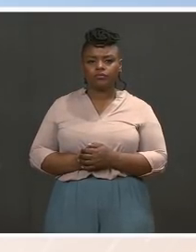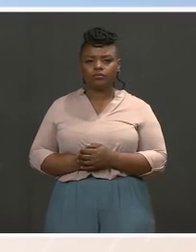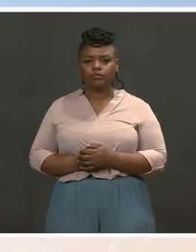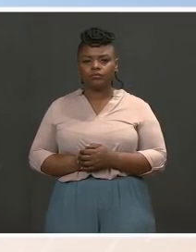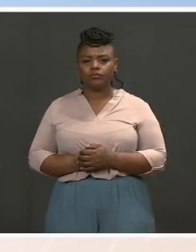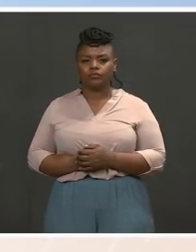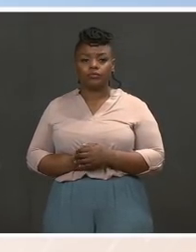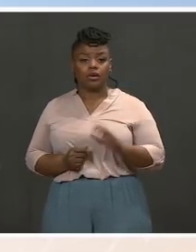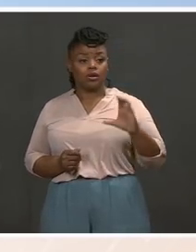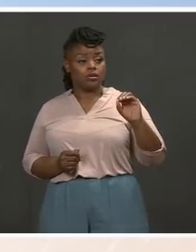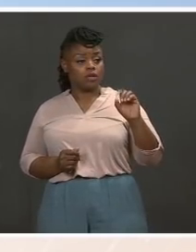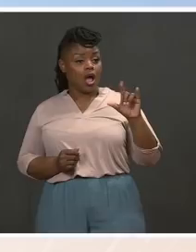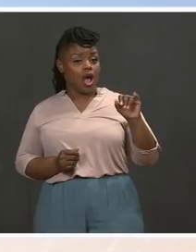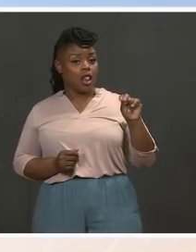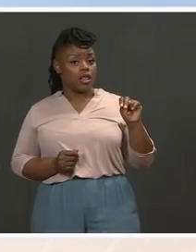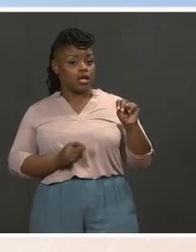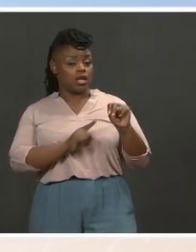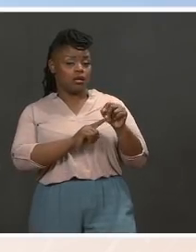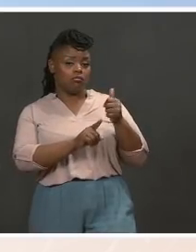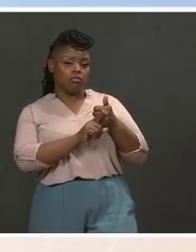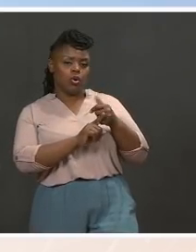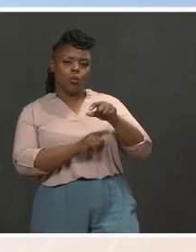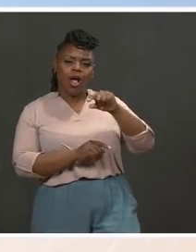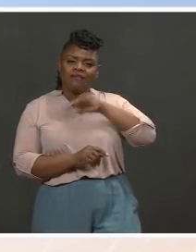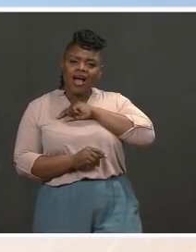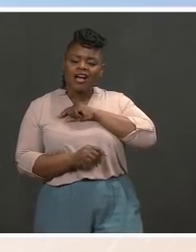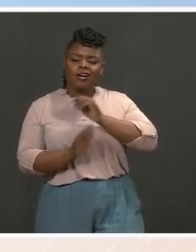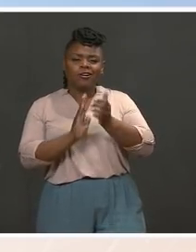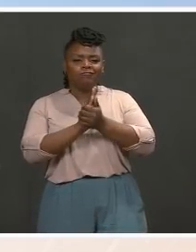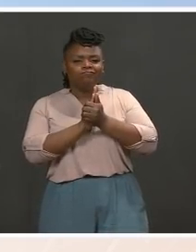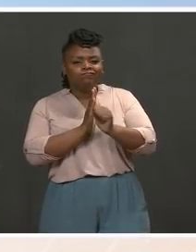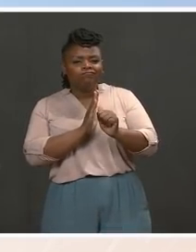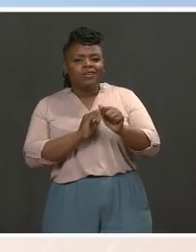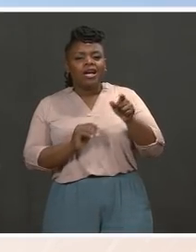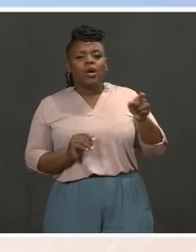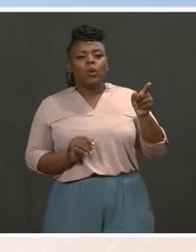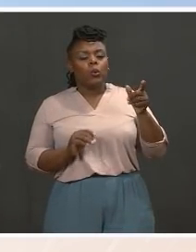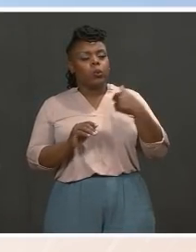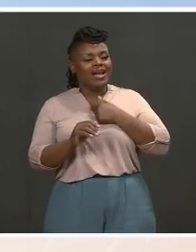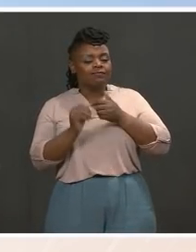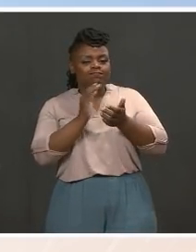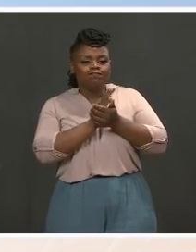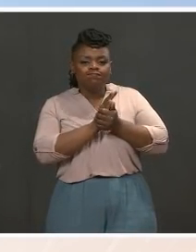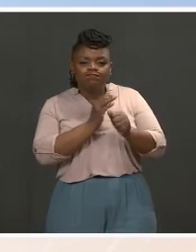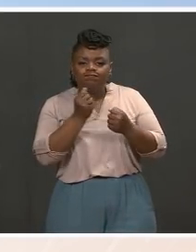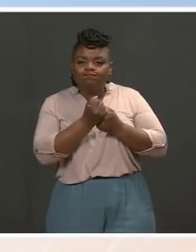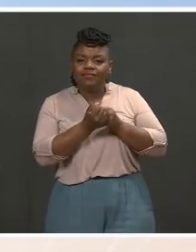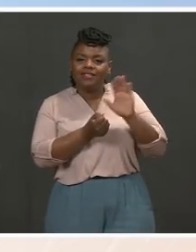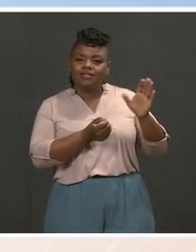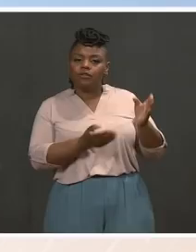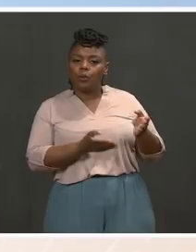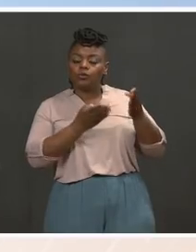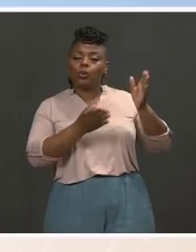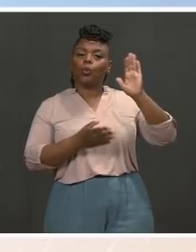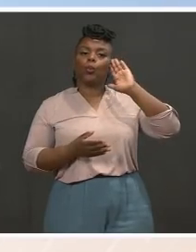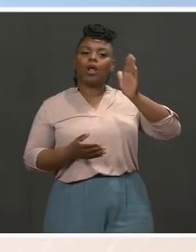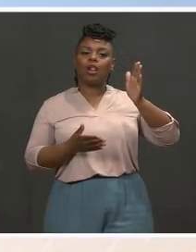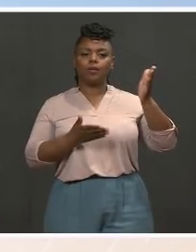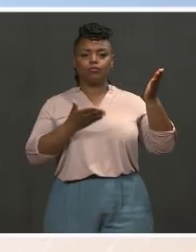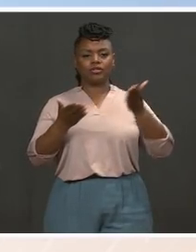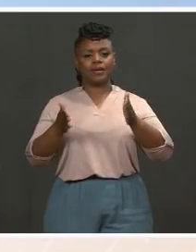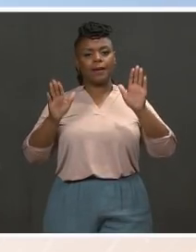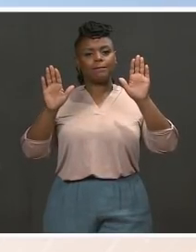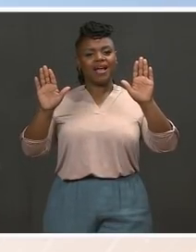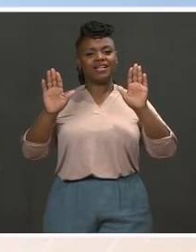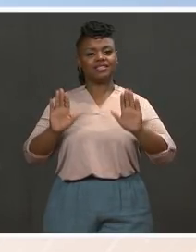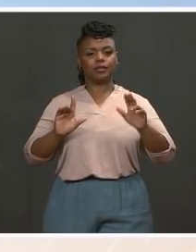He's experienced. And he would bring an incredible reservoir of perspective to the job